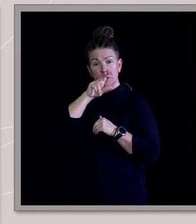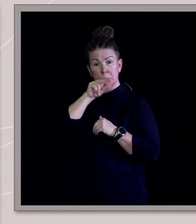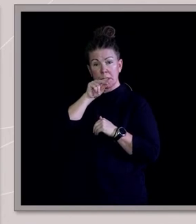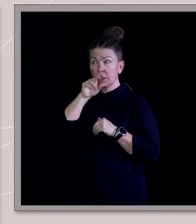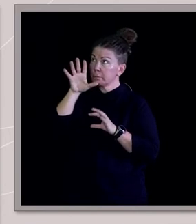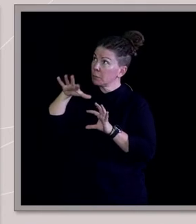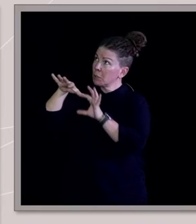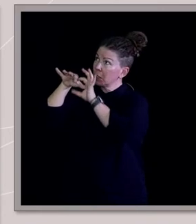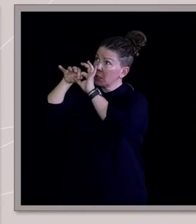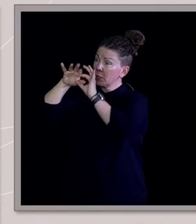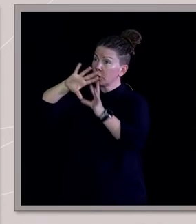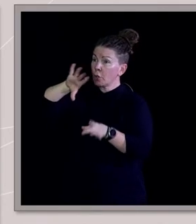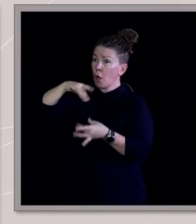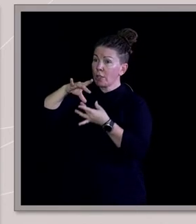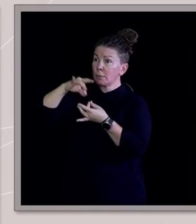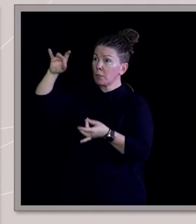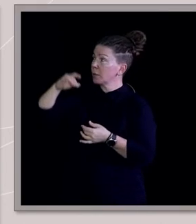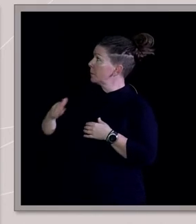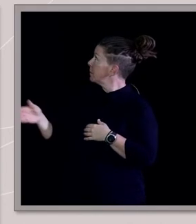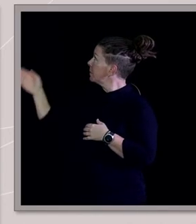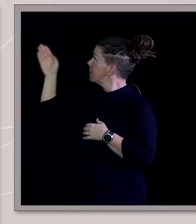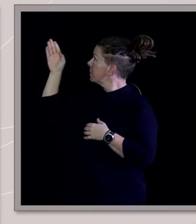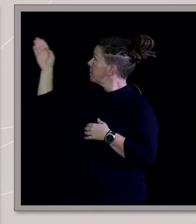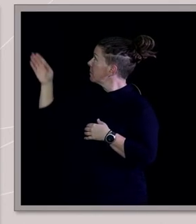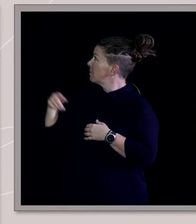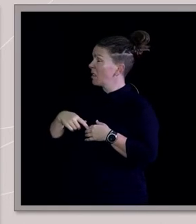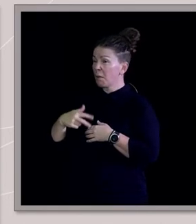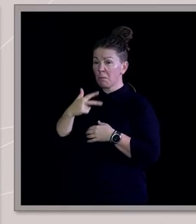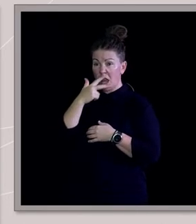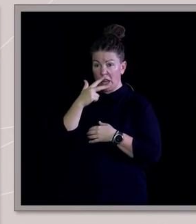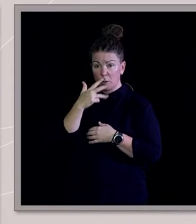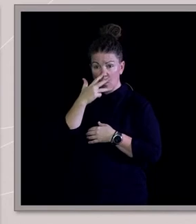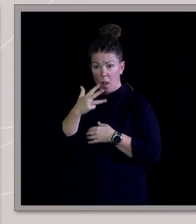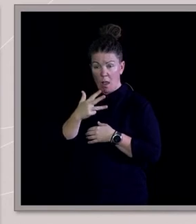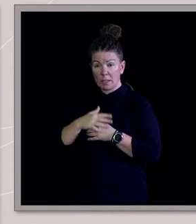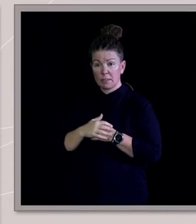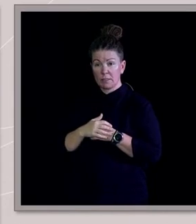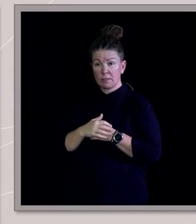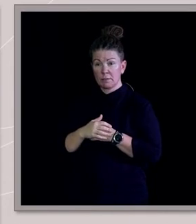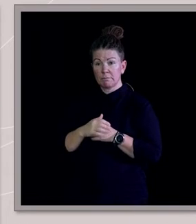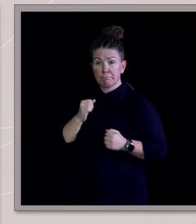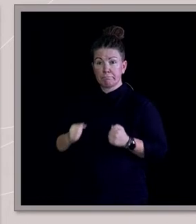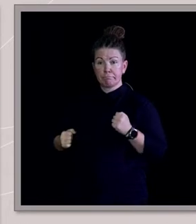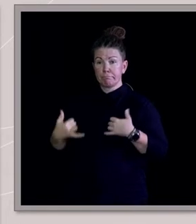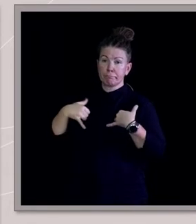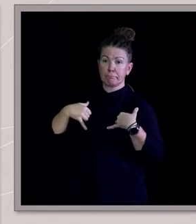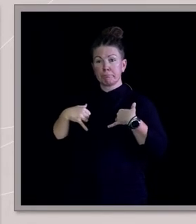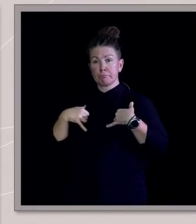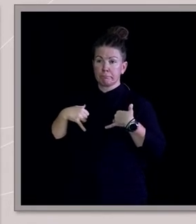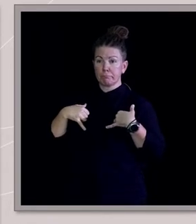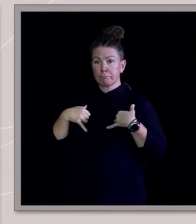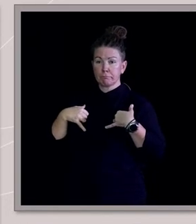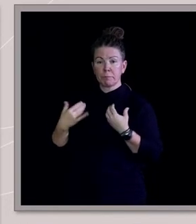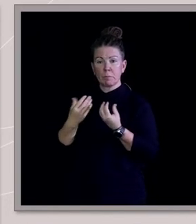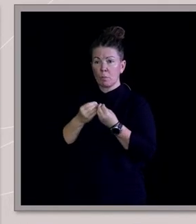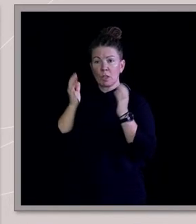So, right here, I'm probably about eight or nine, going for a bushwalk out the back gate of my property with some